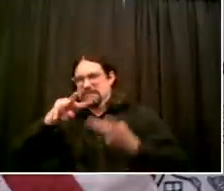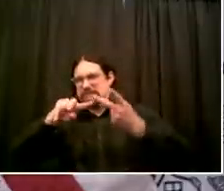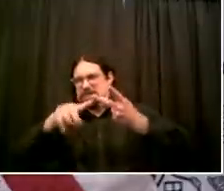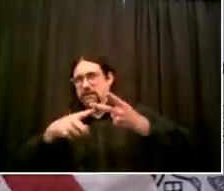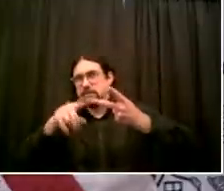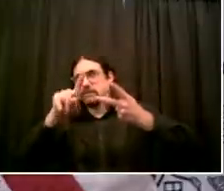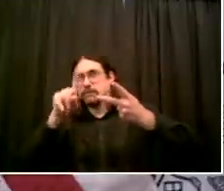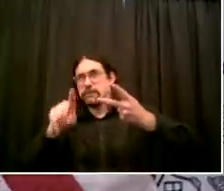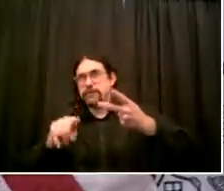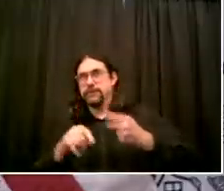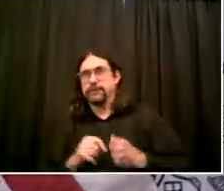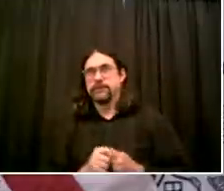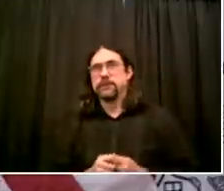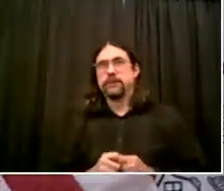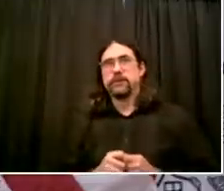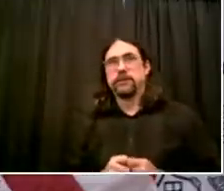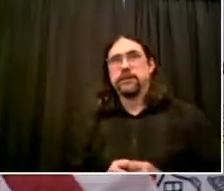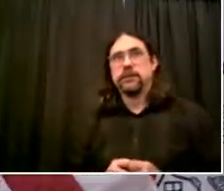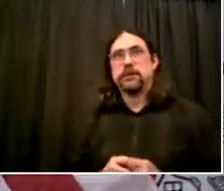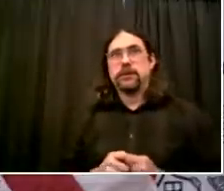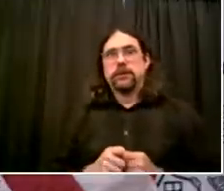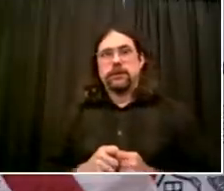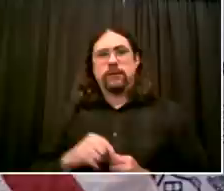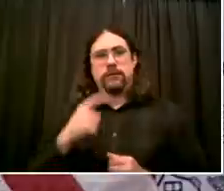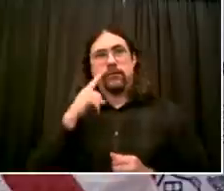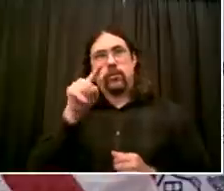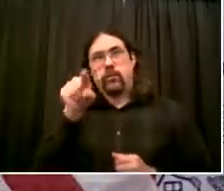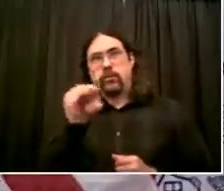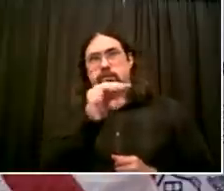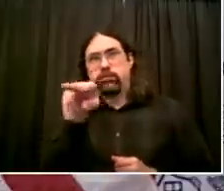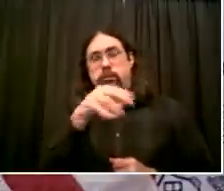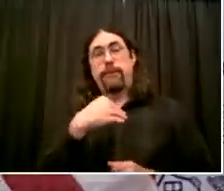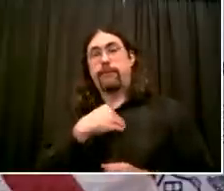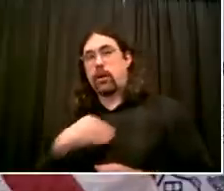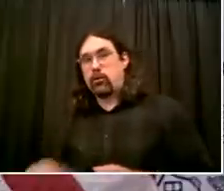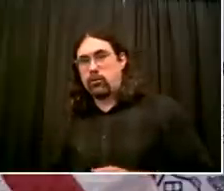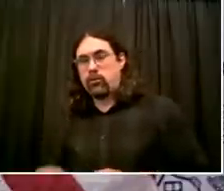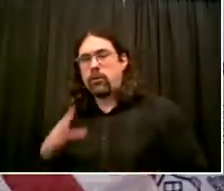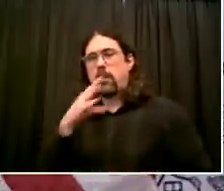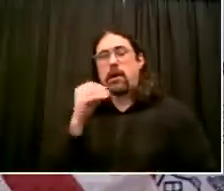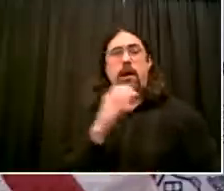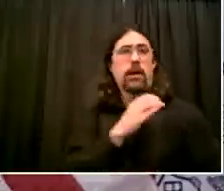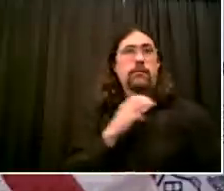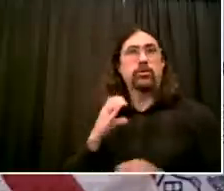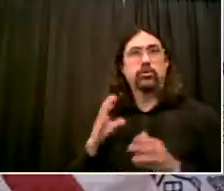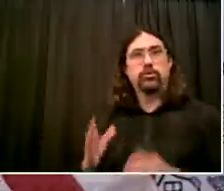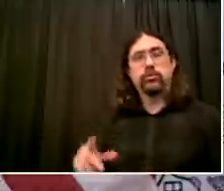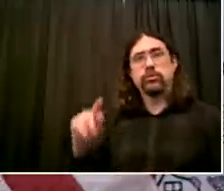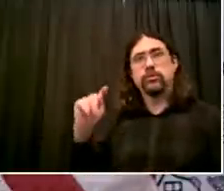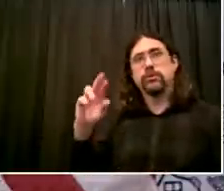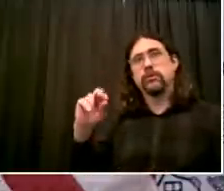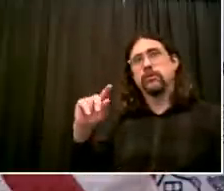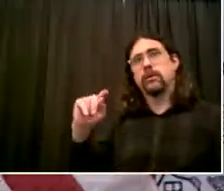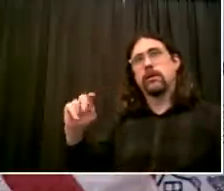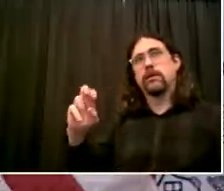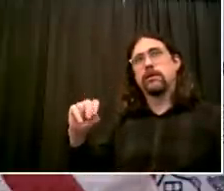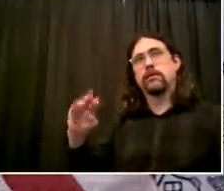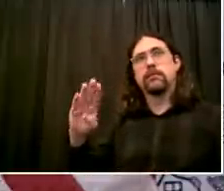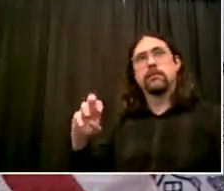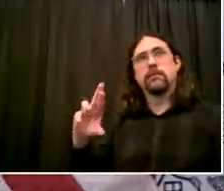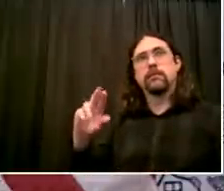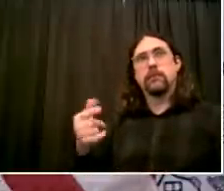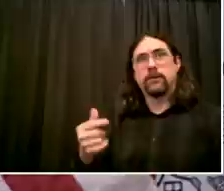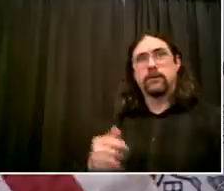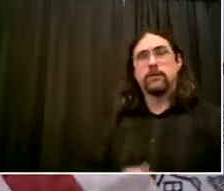that the NYPD has barricaded streets in front of police precincts. They're telling New Yorkers they can't walk on entire blocks